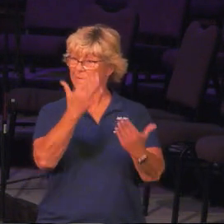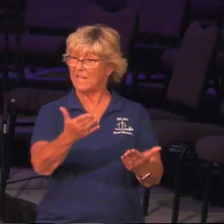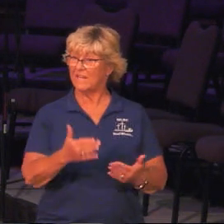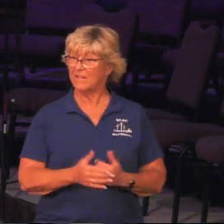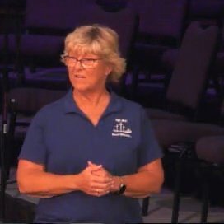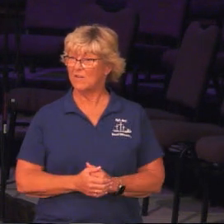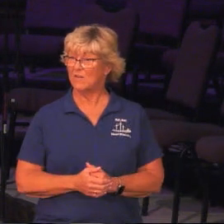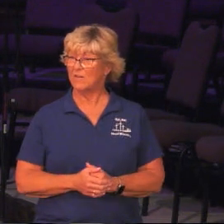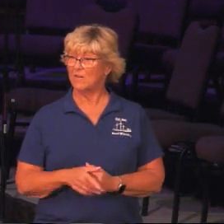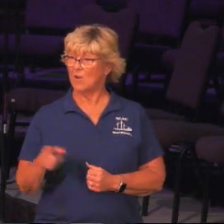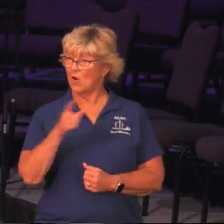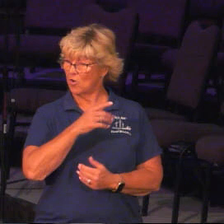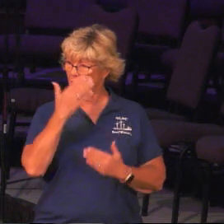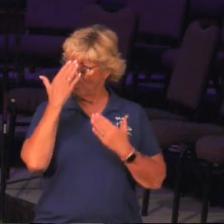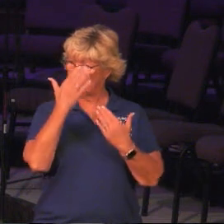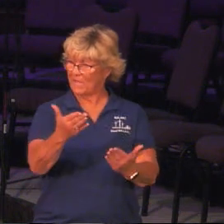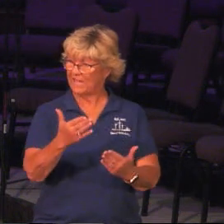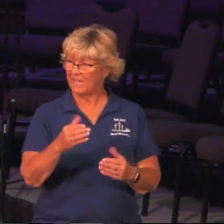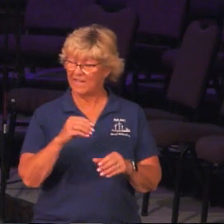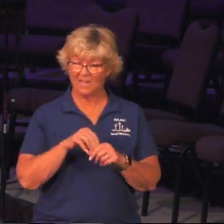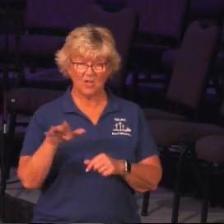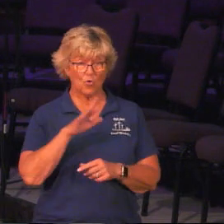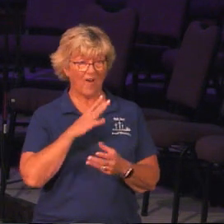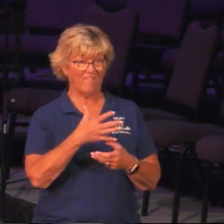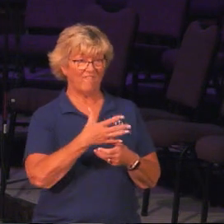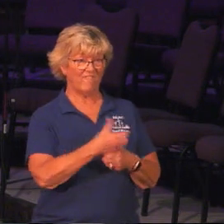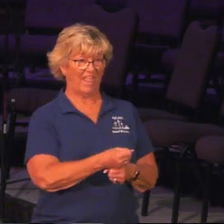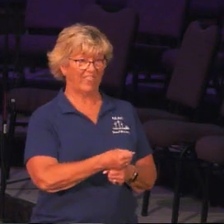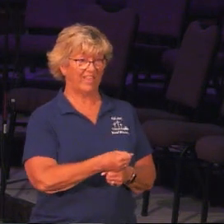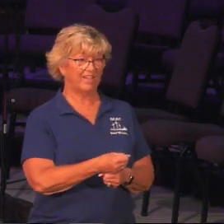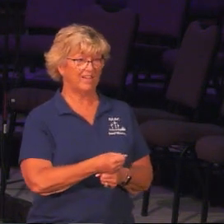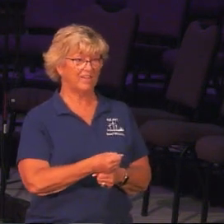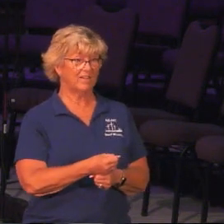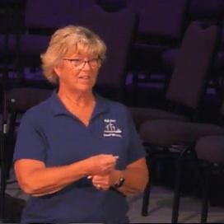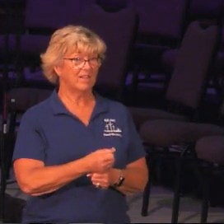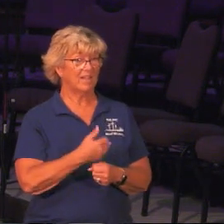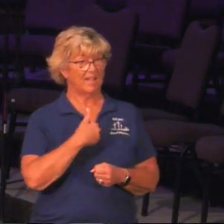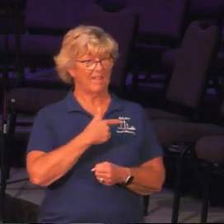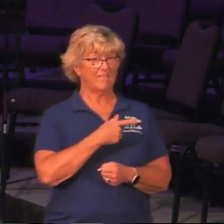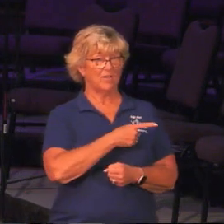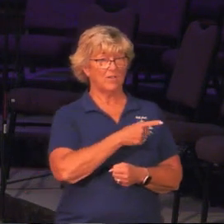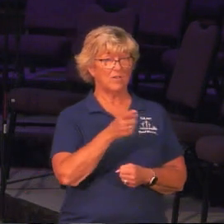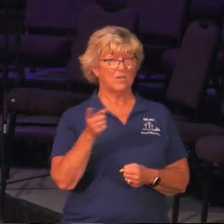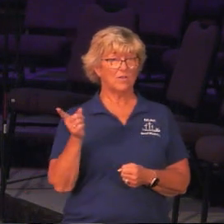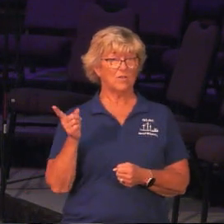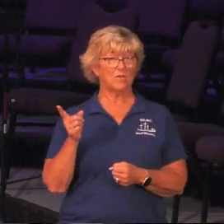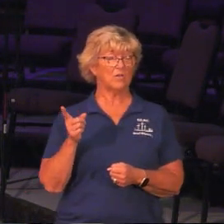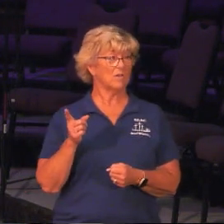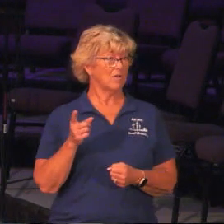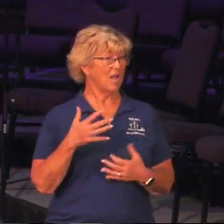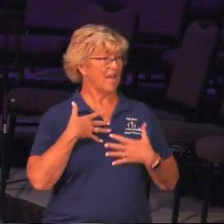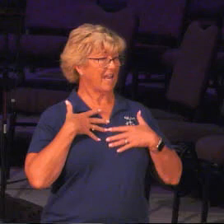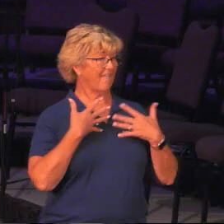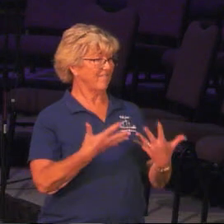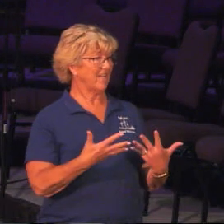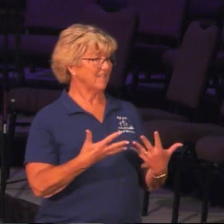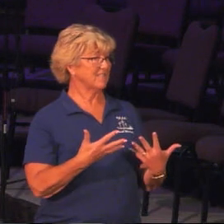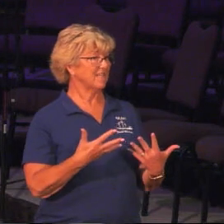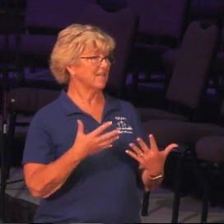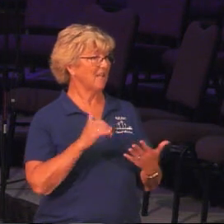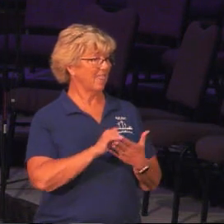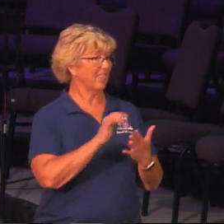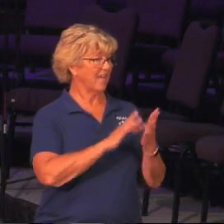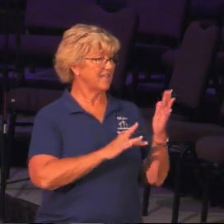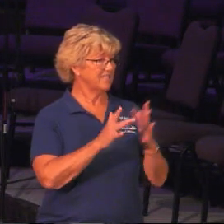Are you obedient in your faith? You know, have you confessed with your mouth that